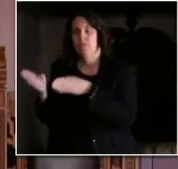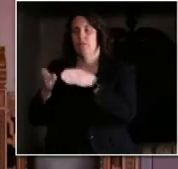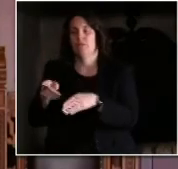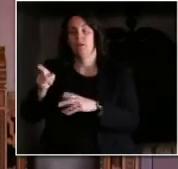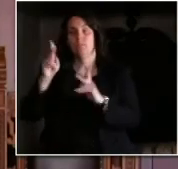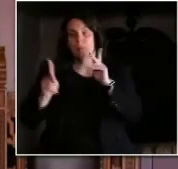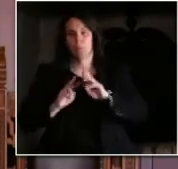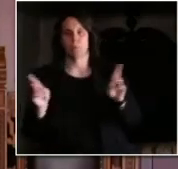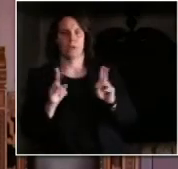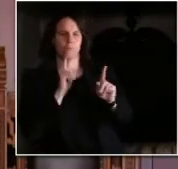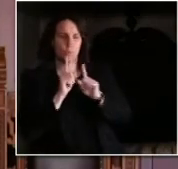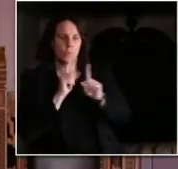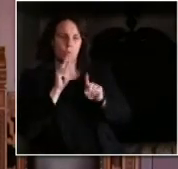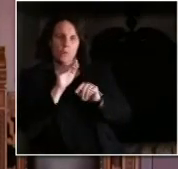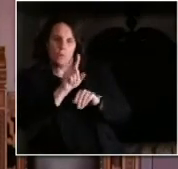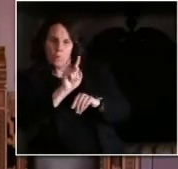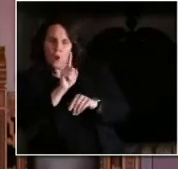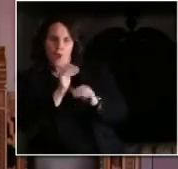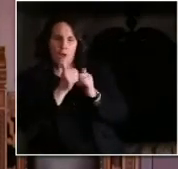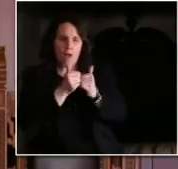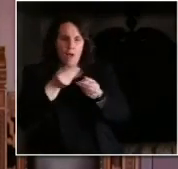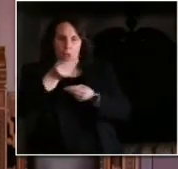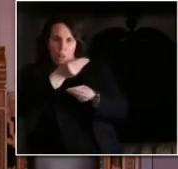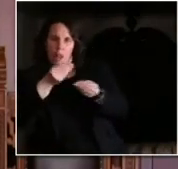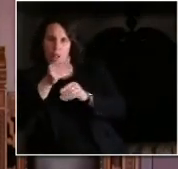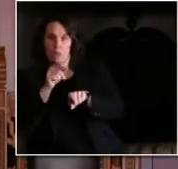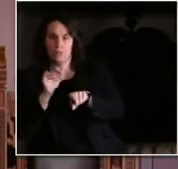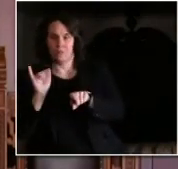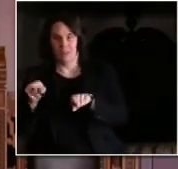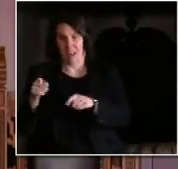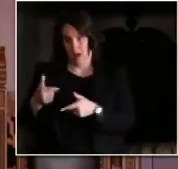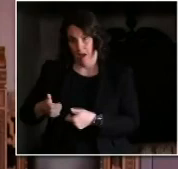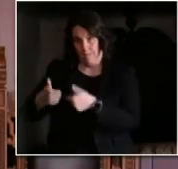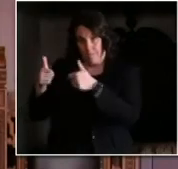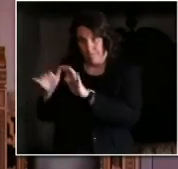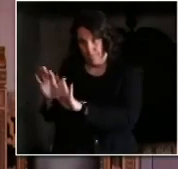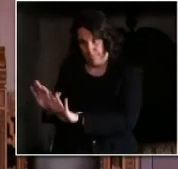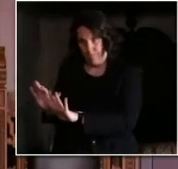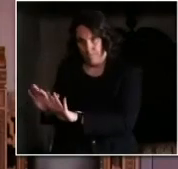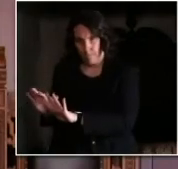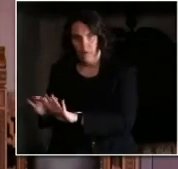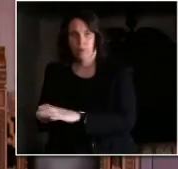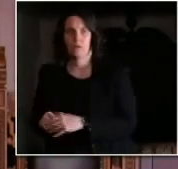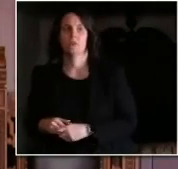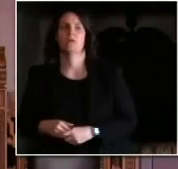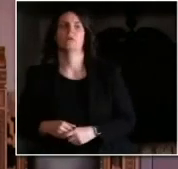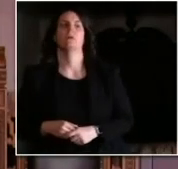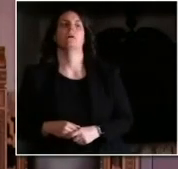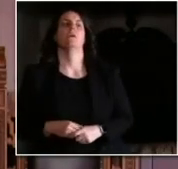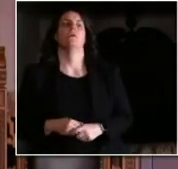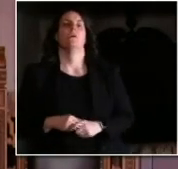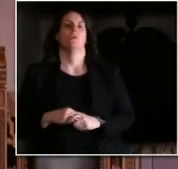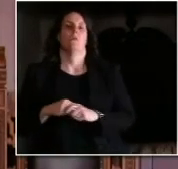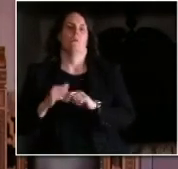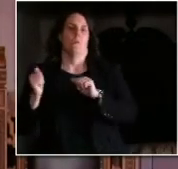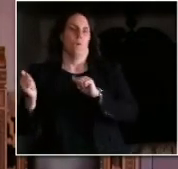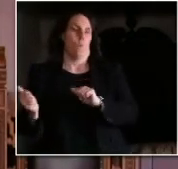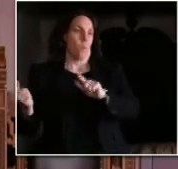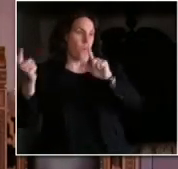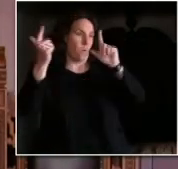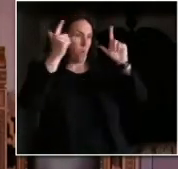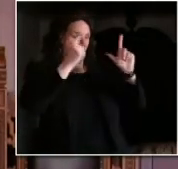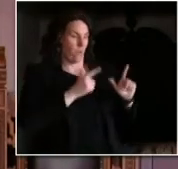identified by the contact tracing to be isolated. Those are the things that all the states have agreed on. We've also agreed on the fact